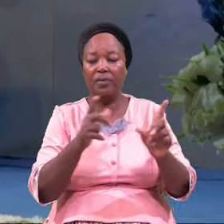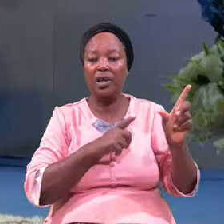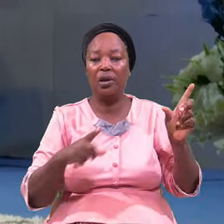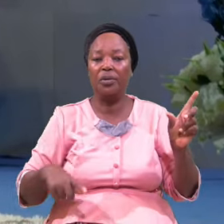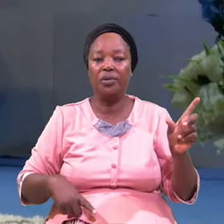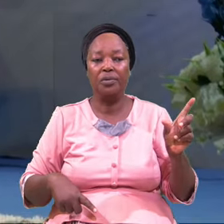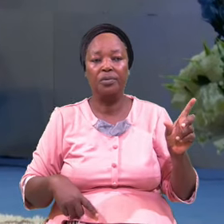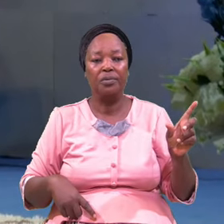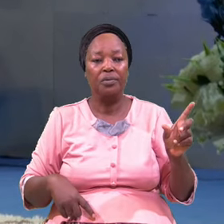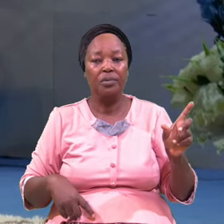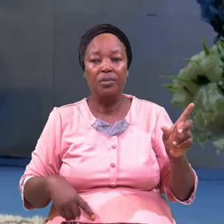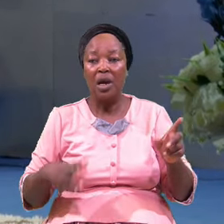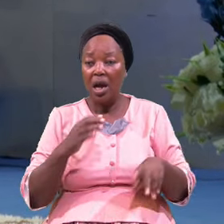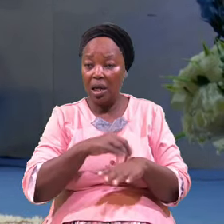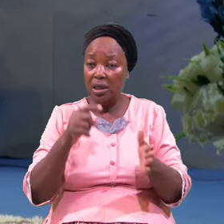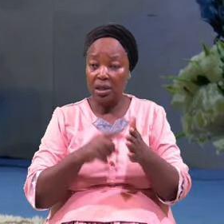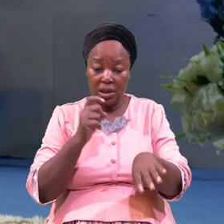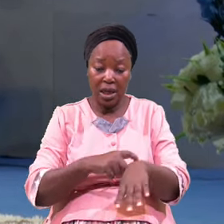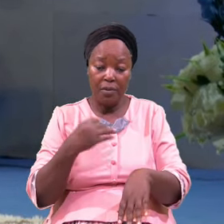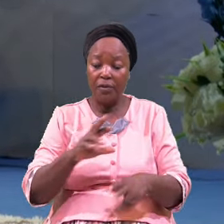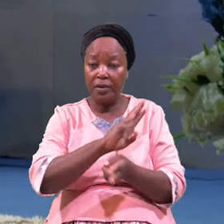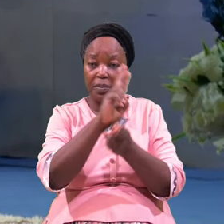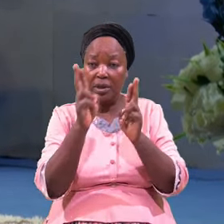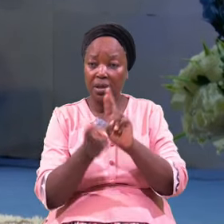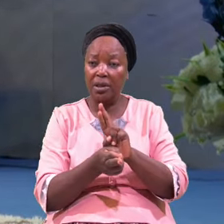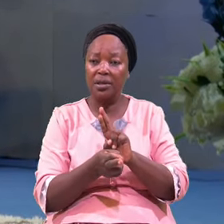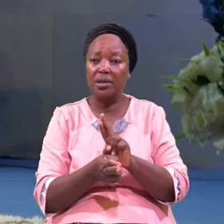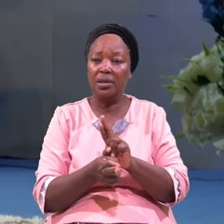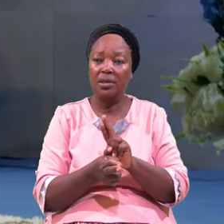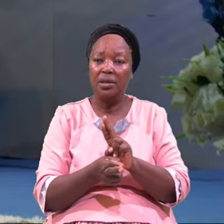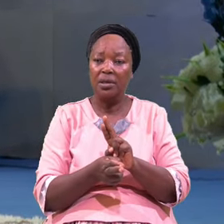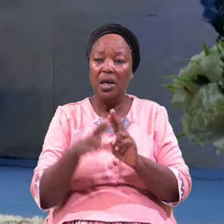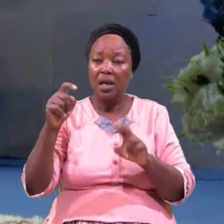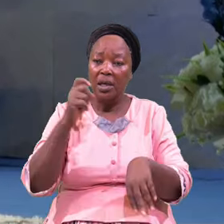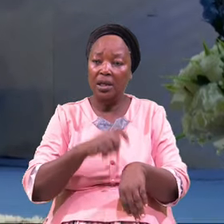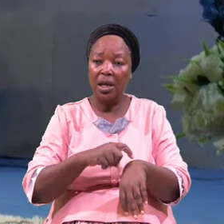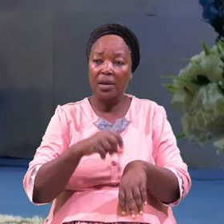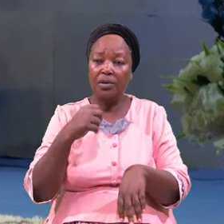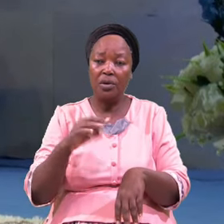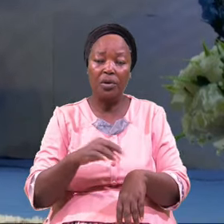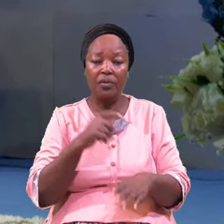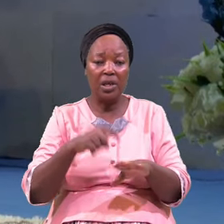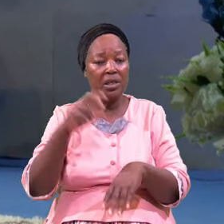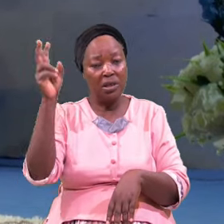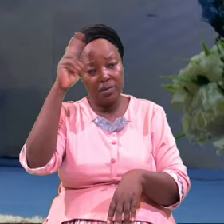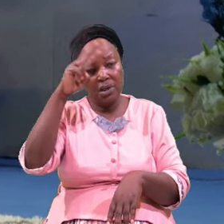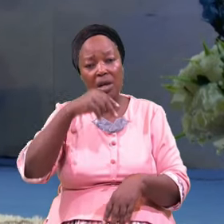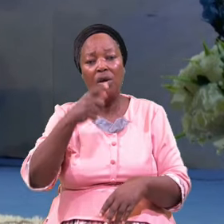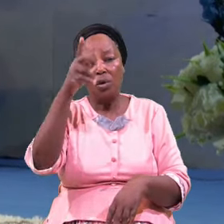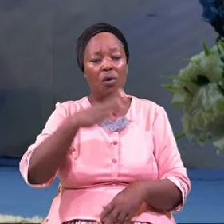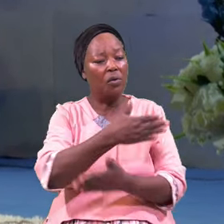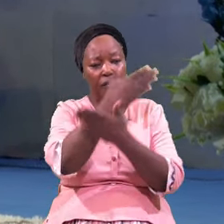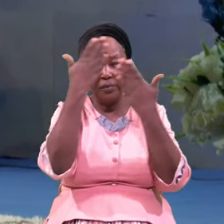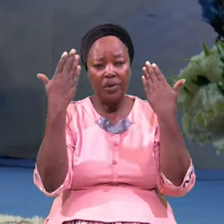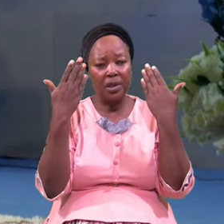At This Time Of Repentance The Times Of This Ignorance God Winked Arch